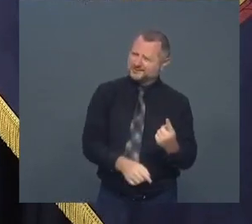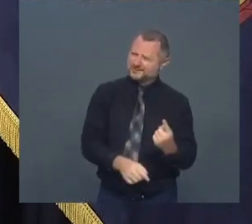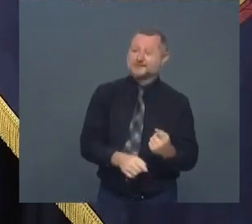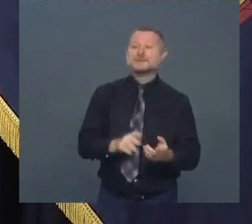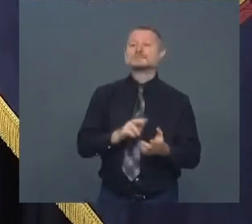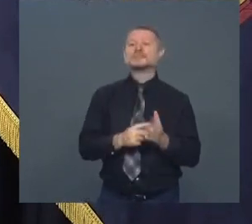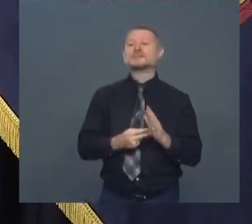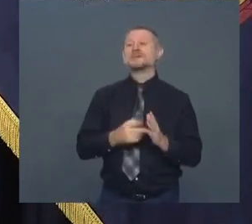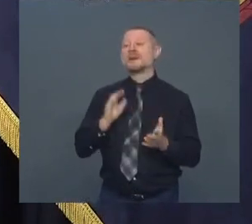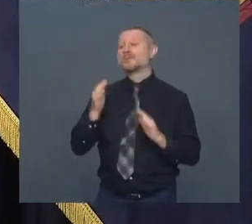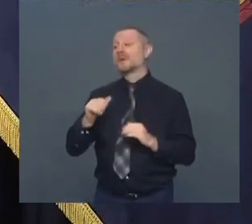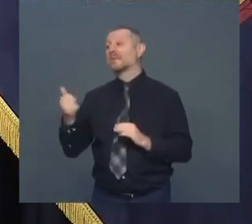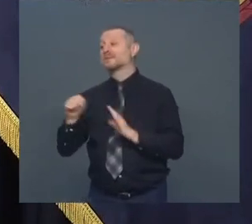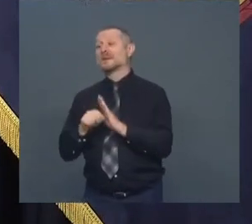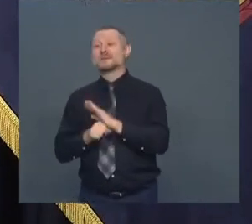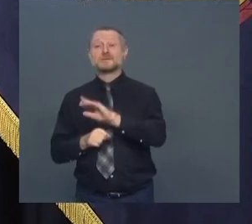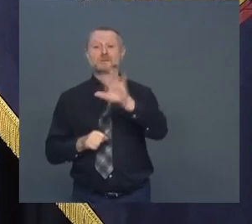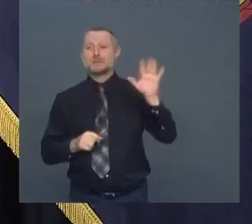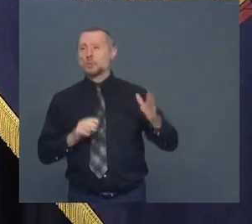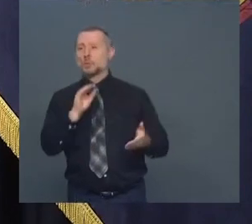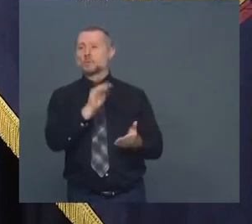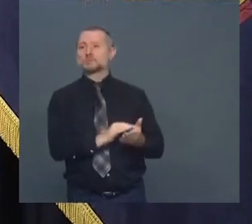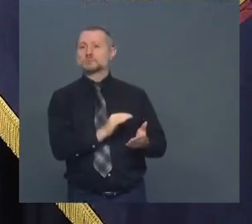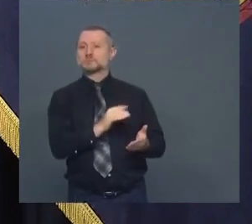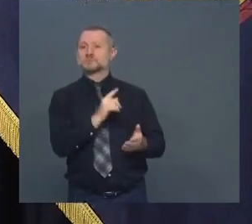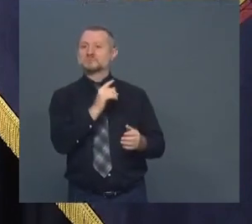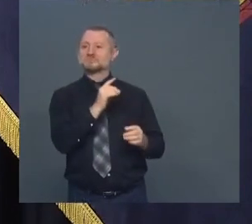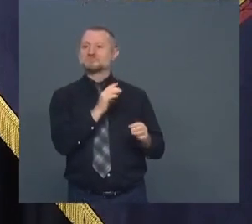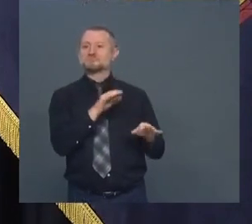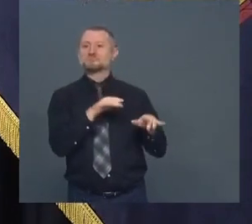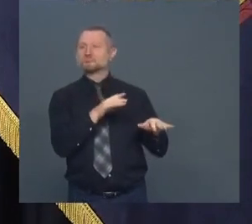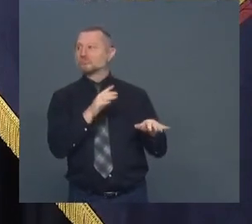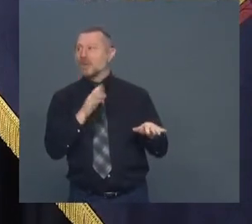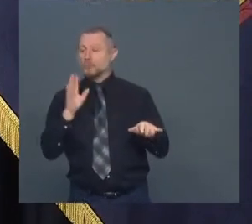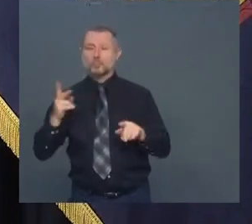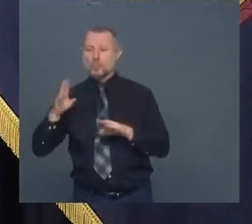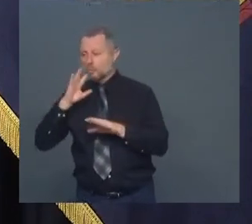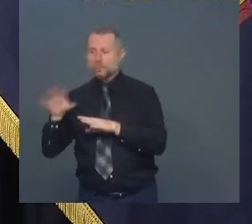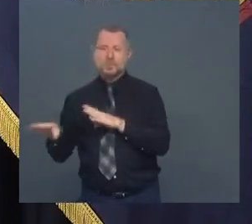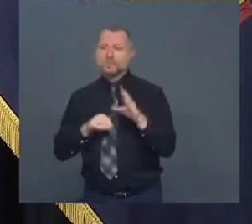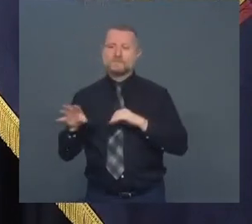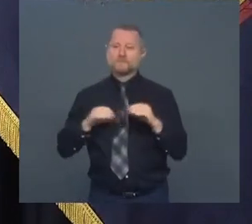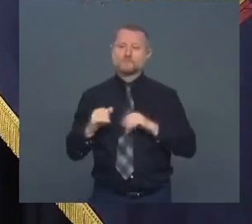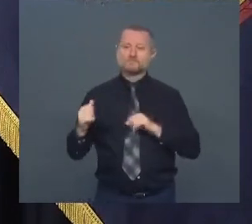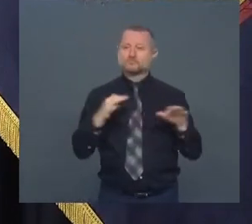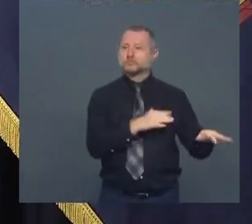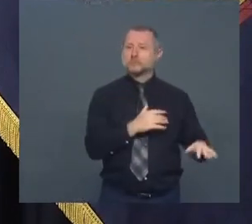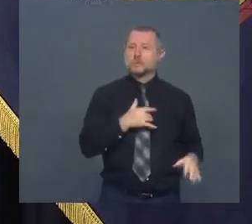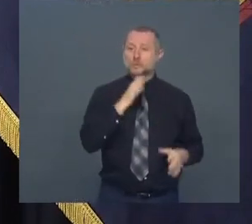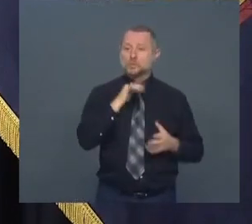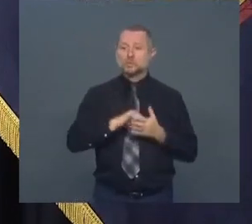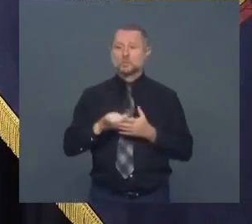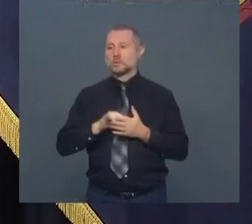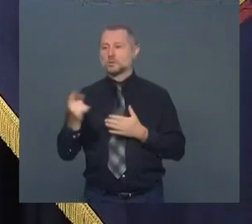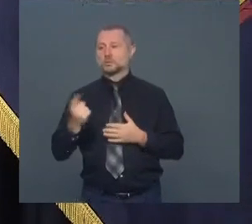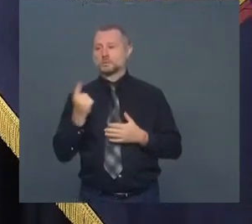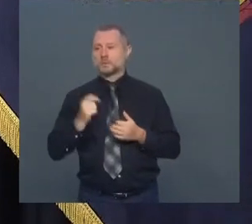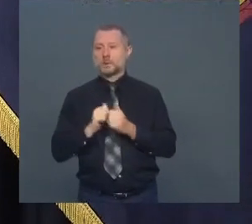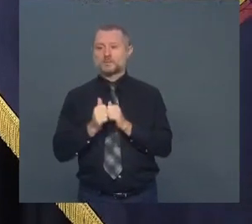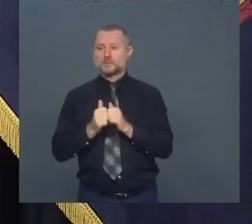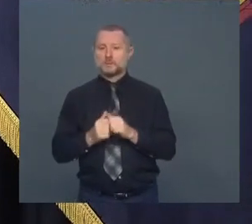with the other states? Right? We talk all day long about how New York is in competition with Florida and Carolina and Texas.